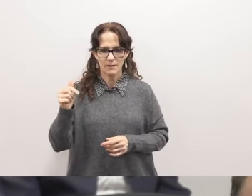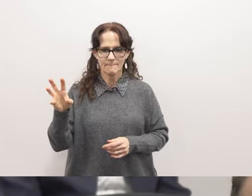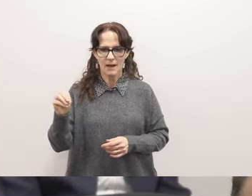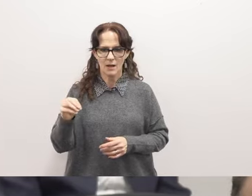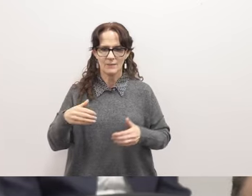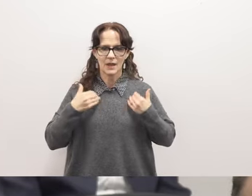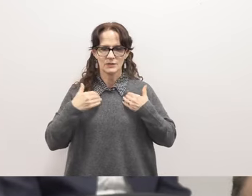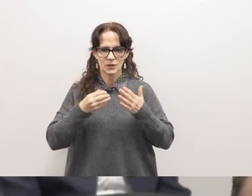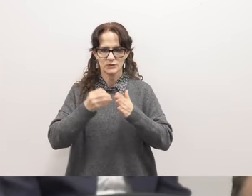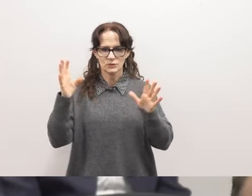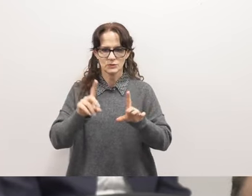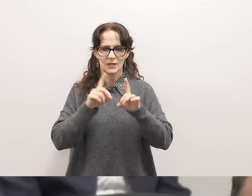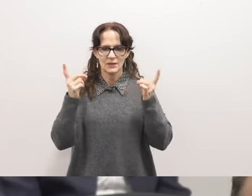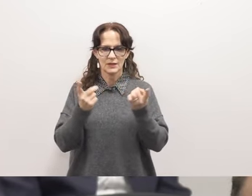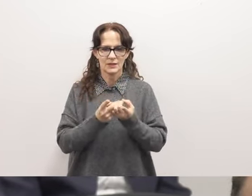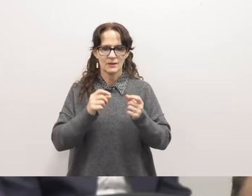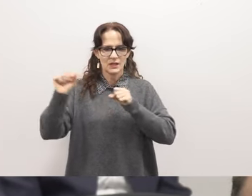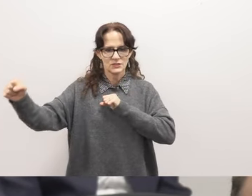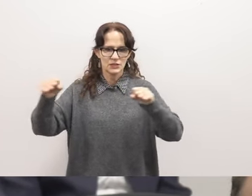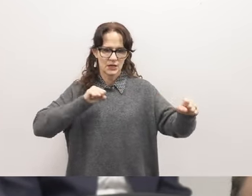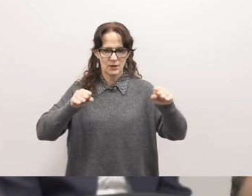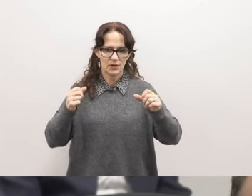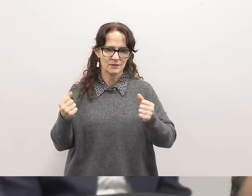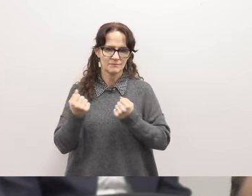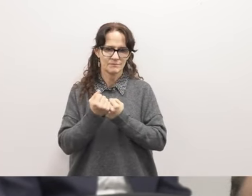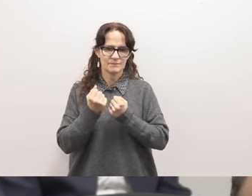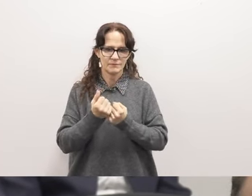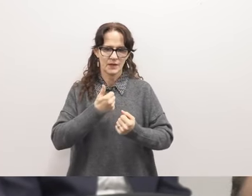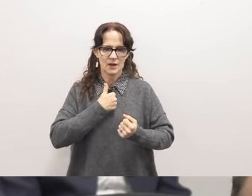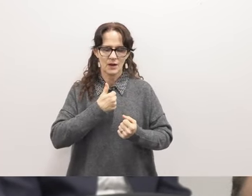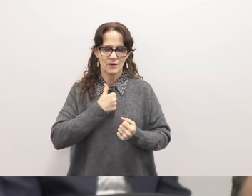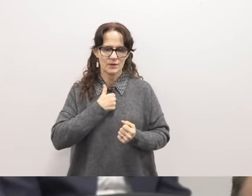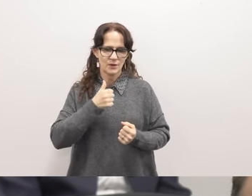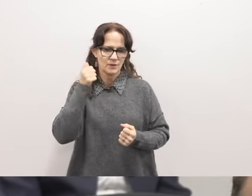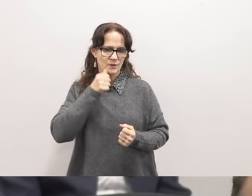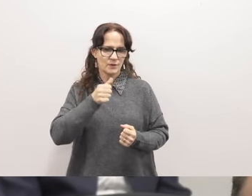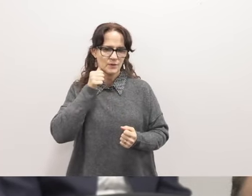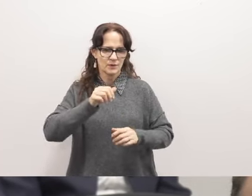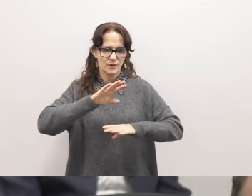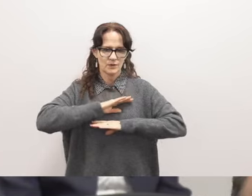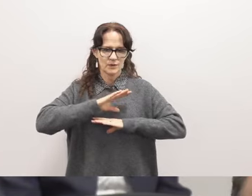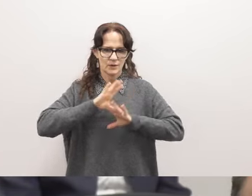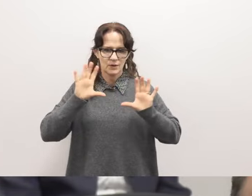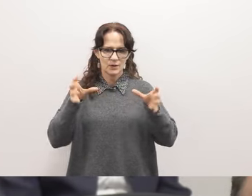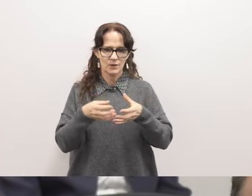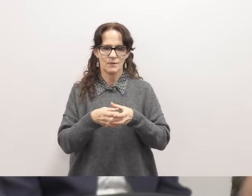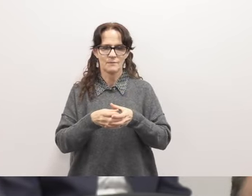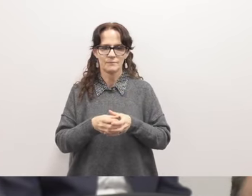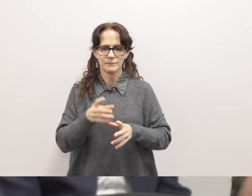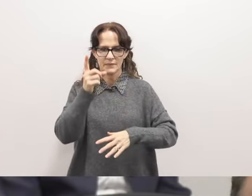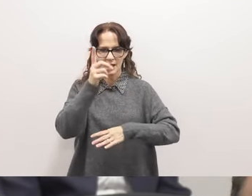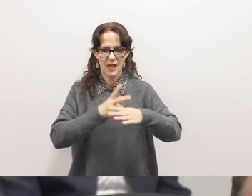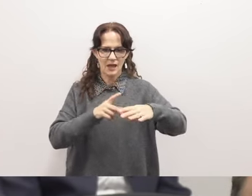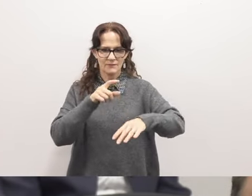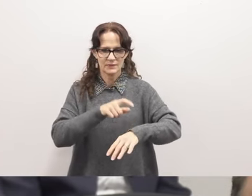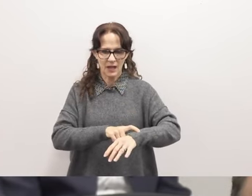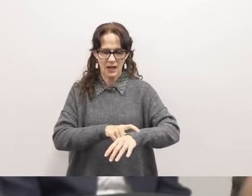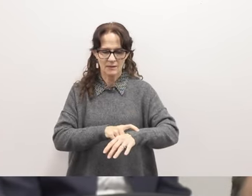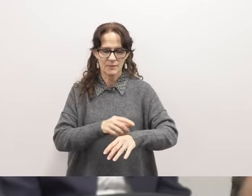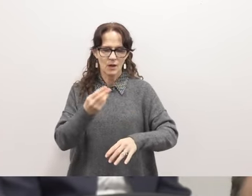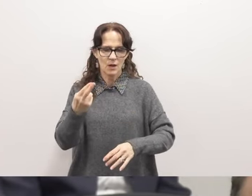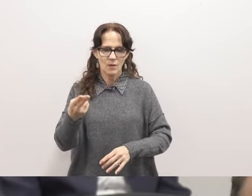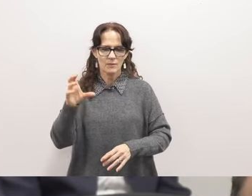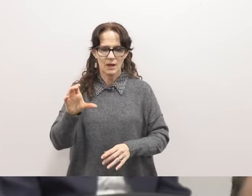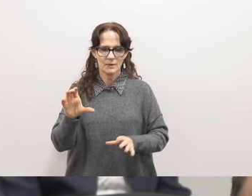young students in the district cheering alongside our own millican cheer squad at halftime the homecoming court